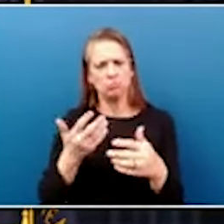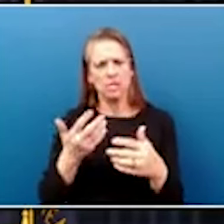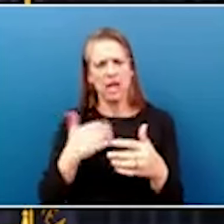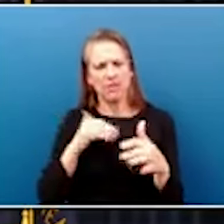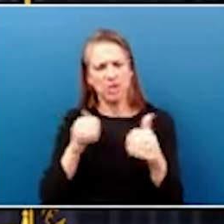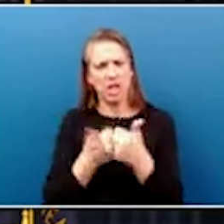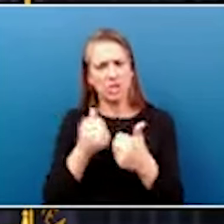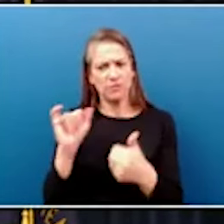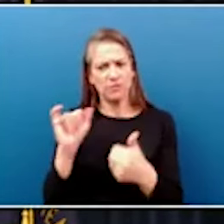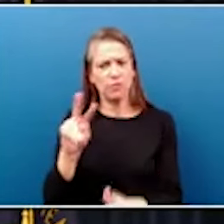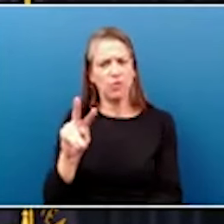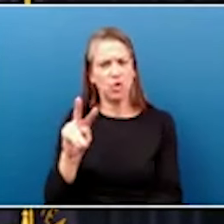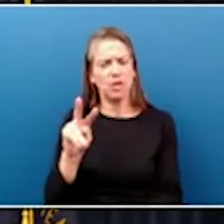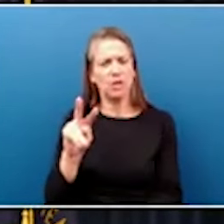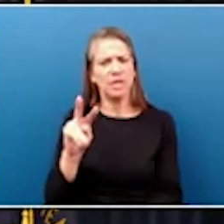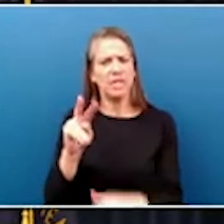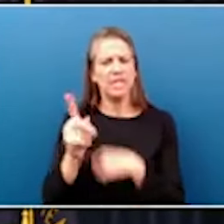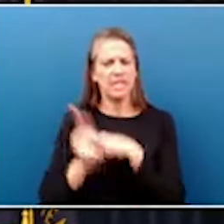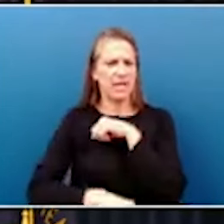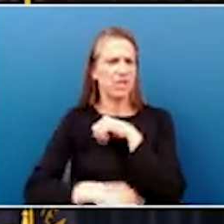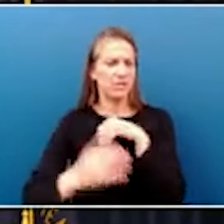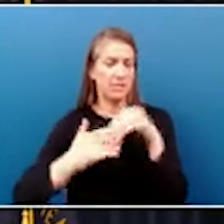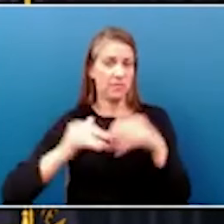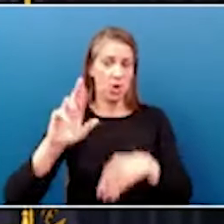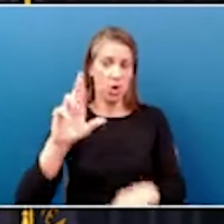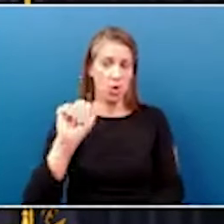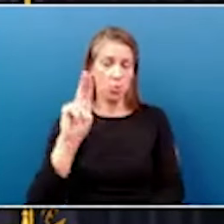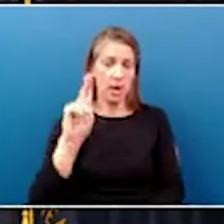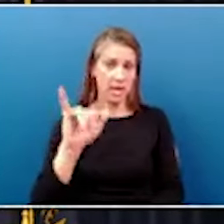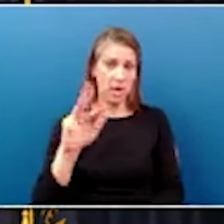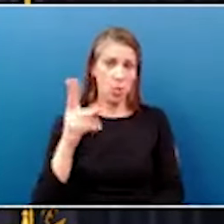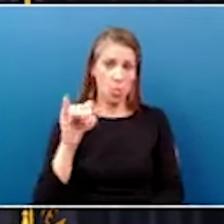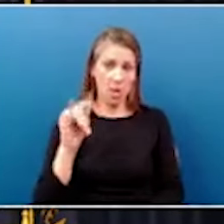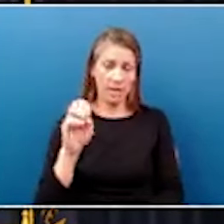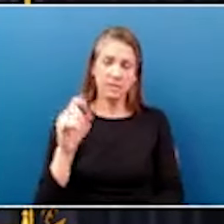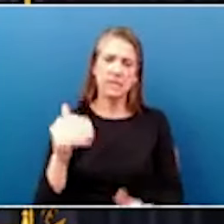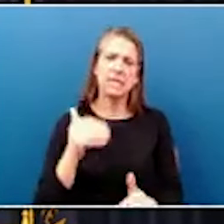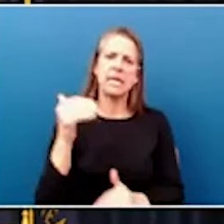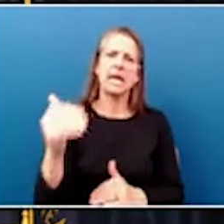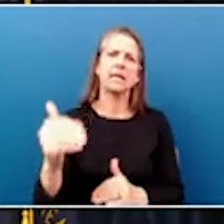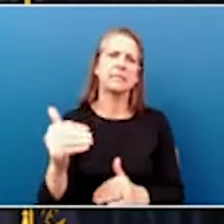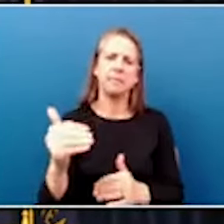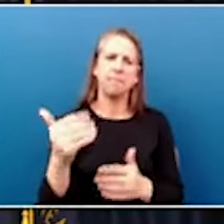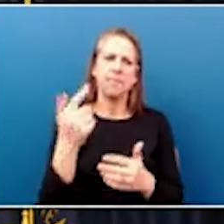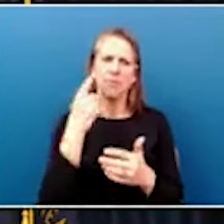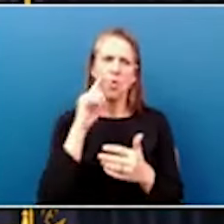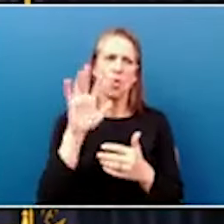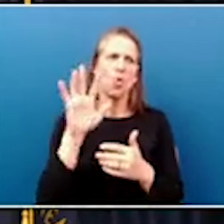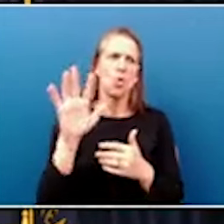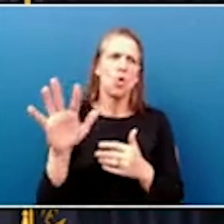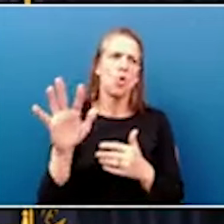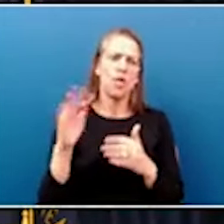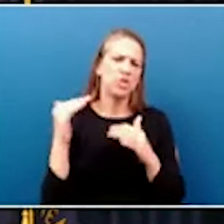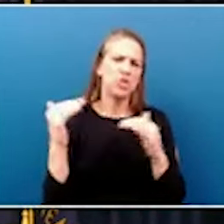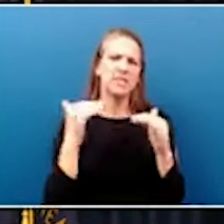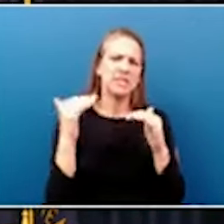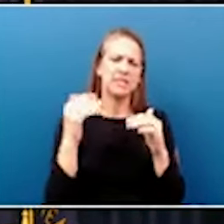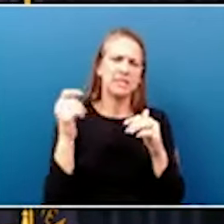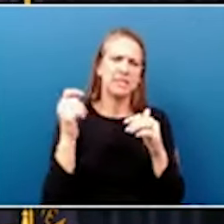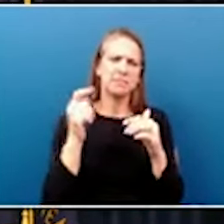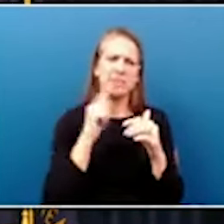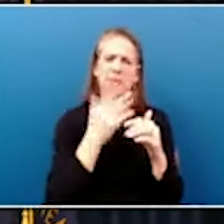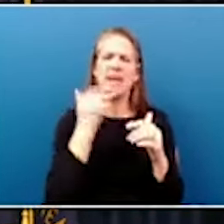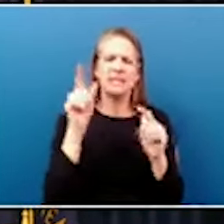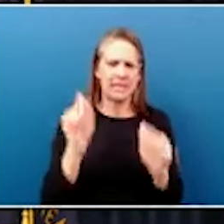detention facilities. Randy White's appointment is the next step in making our juvenile justice system the best that it can be. When I met